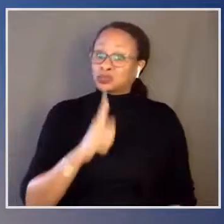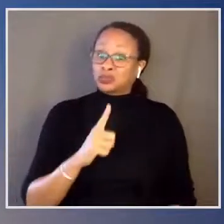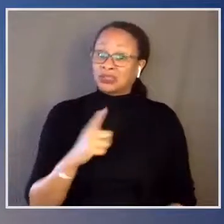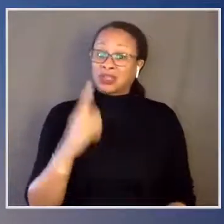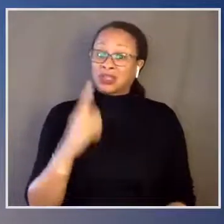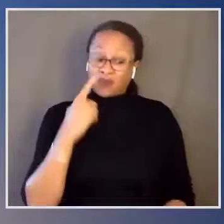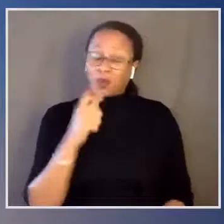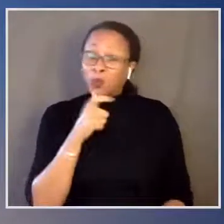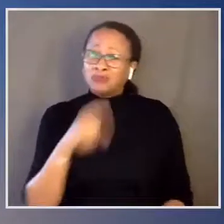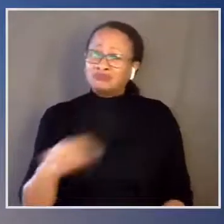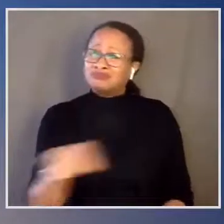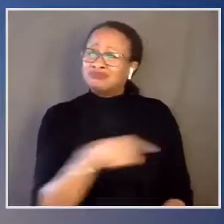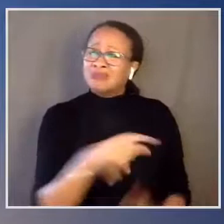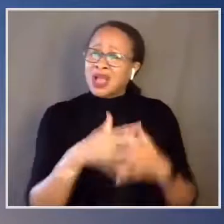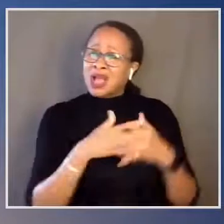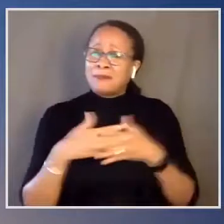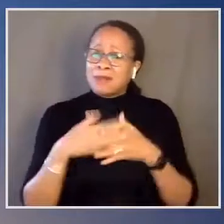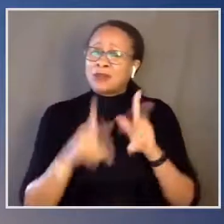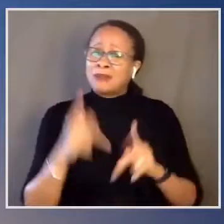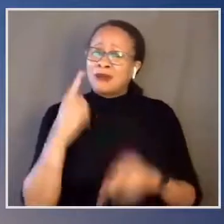for our democracy, for America.